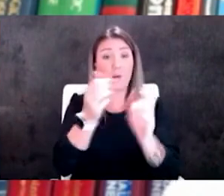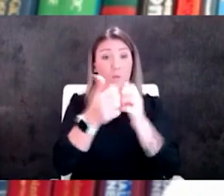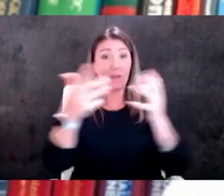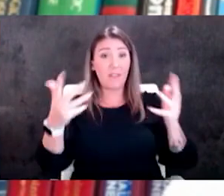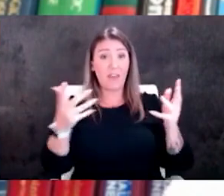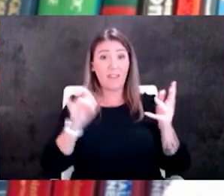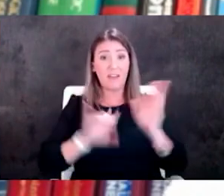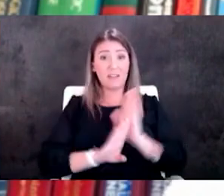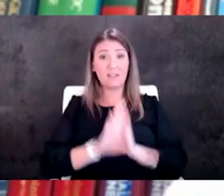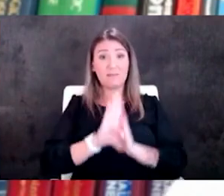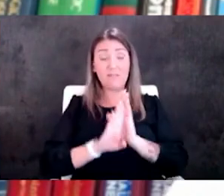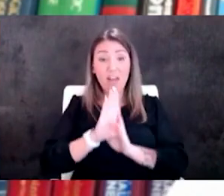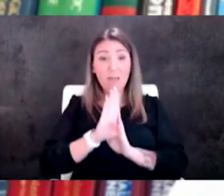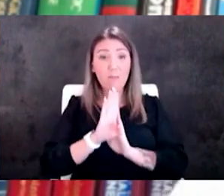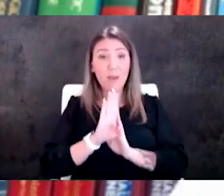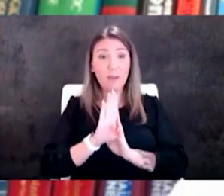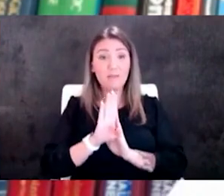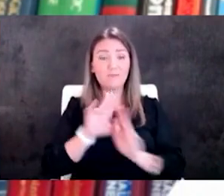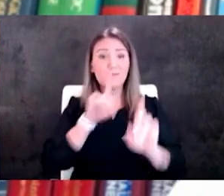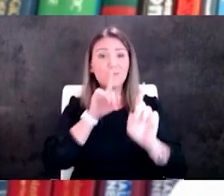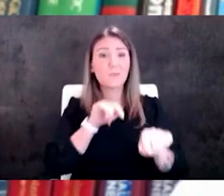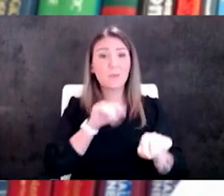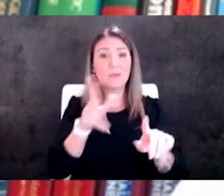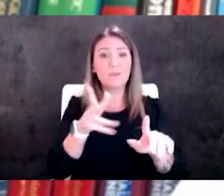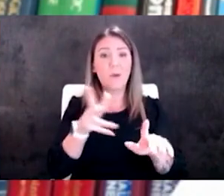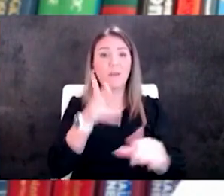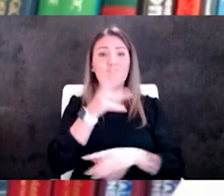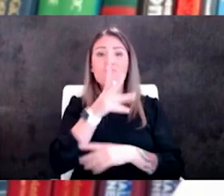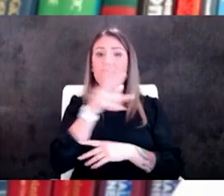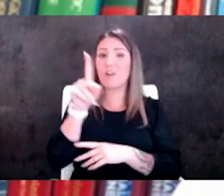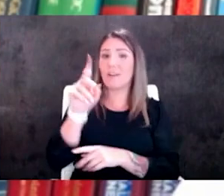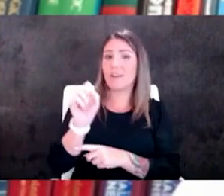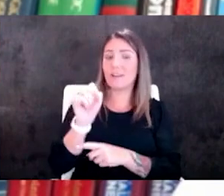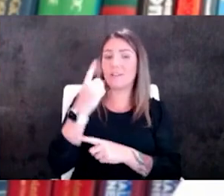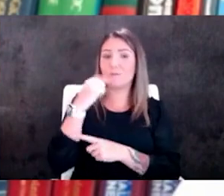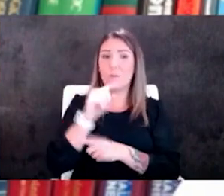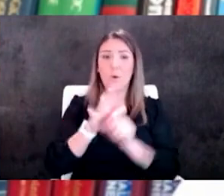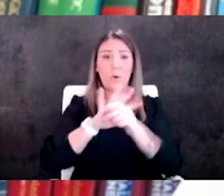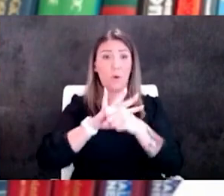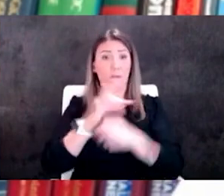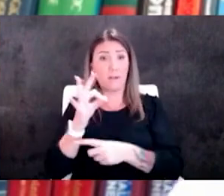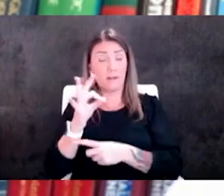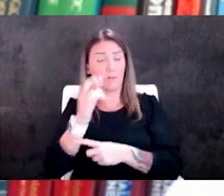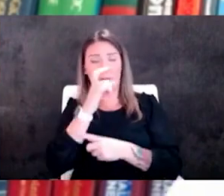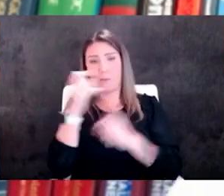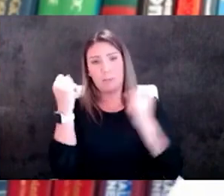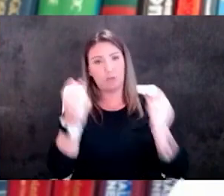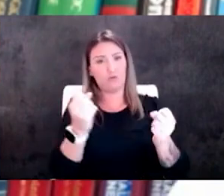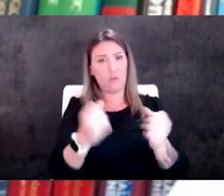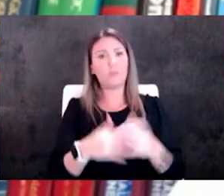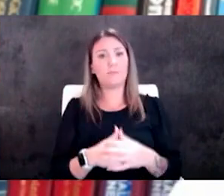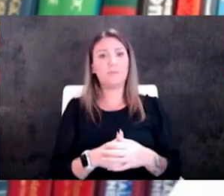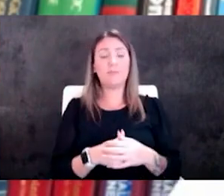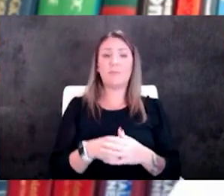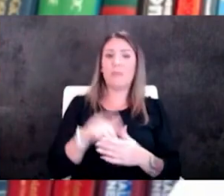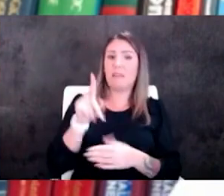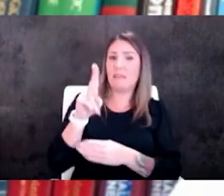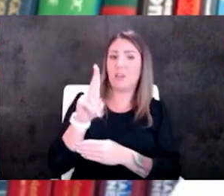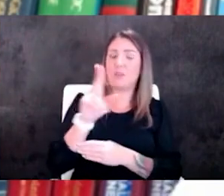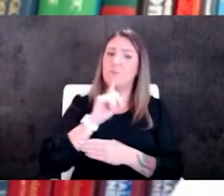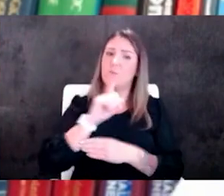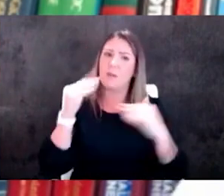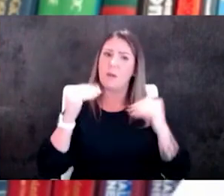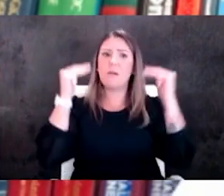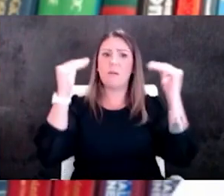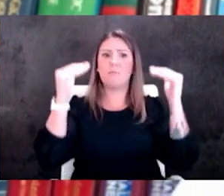development the response in rural kansas to the coveted pandemic would not be as strong uh keu stepped up and the